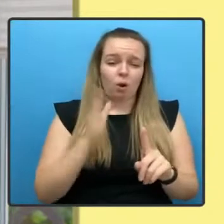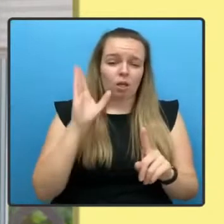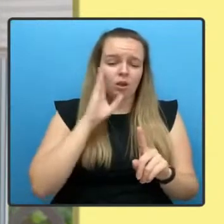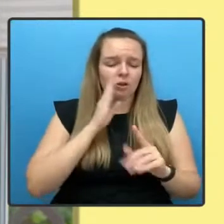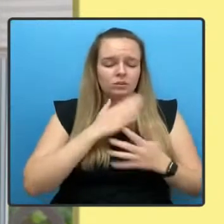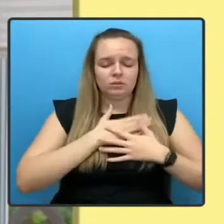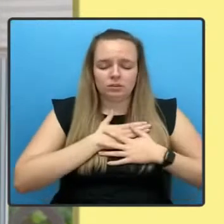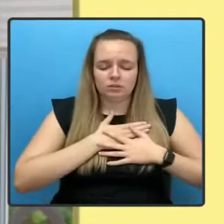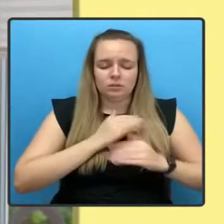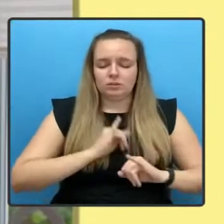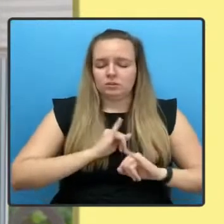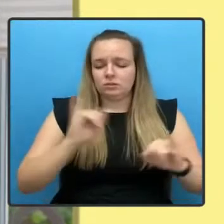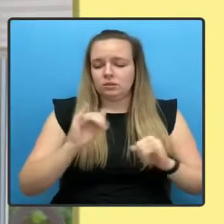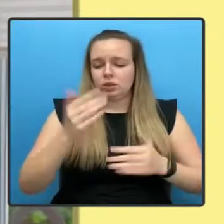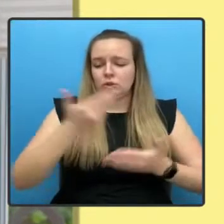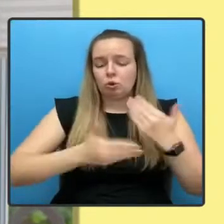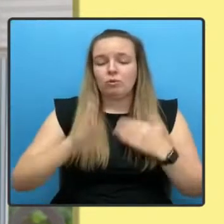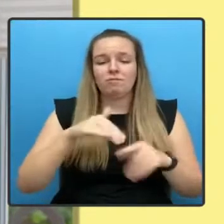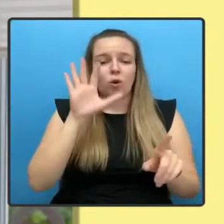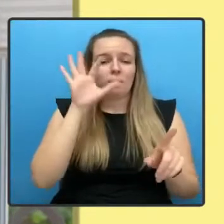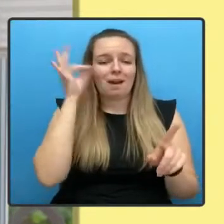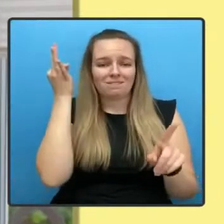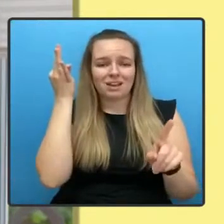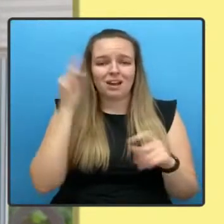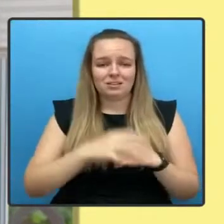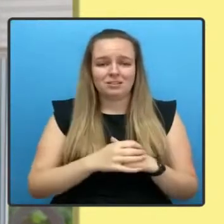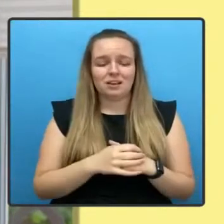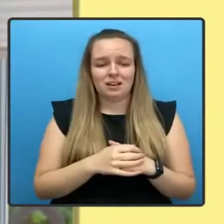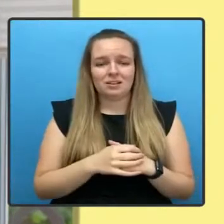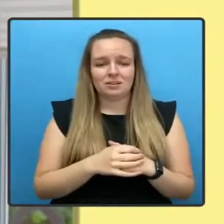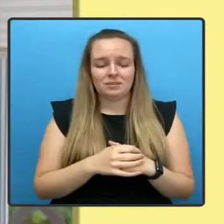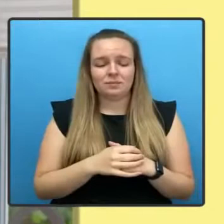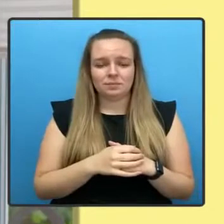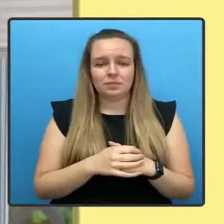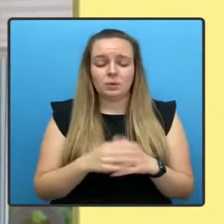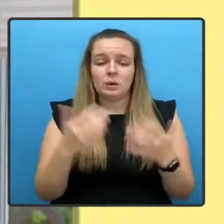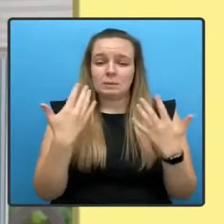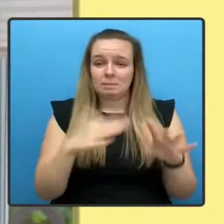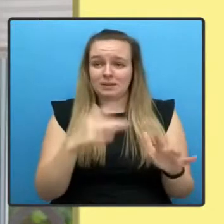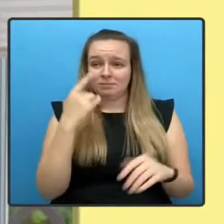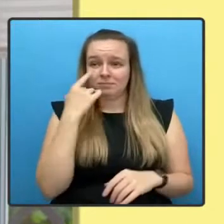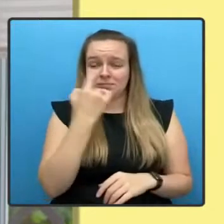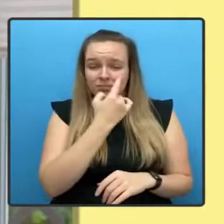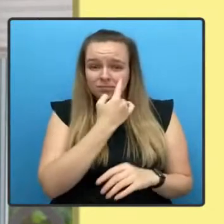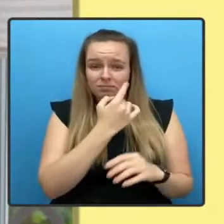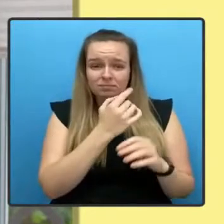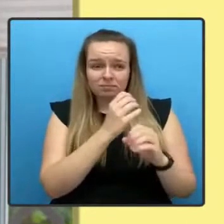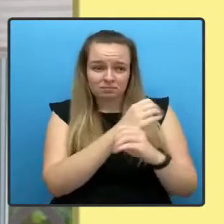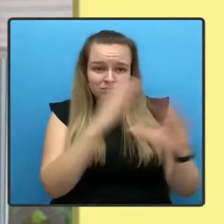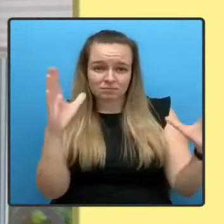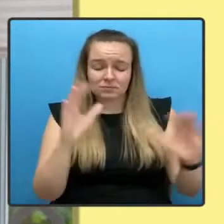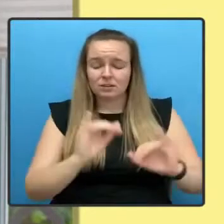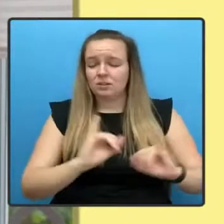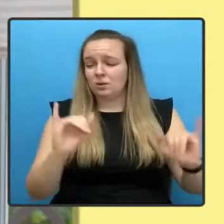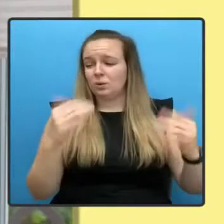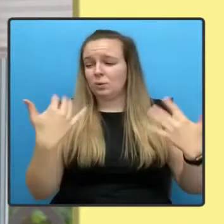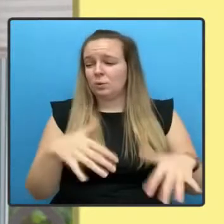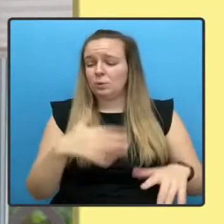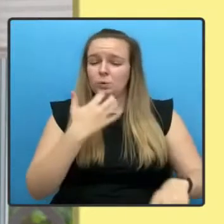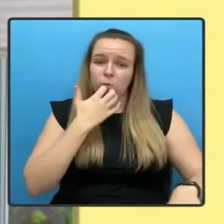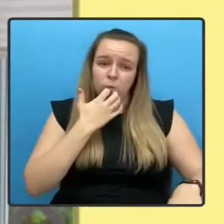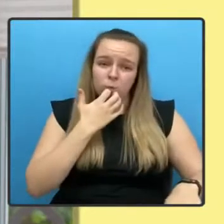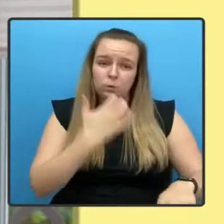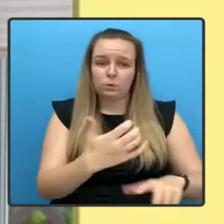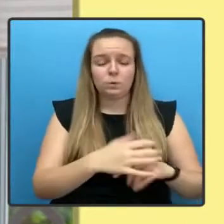Afghanistan. And we have witnessed scenes of extraordinary bravery. People risking